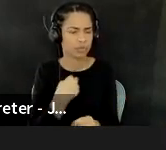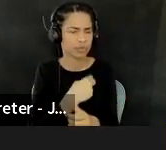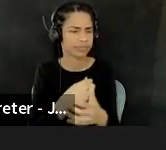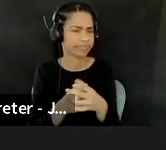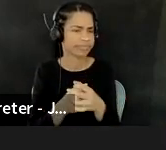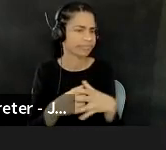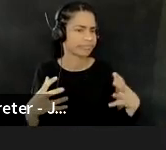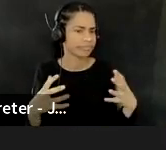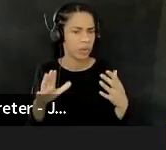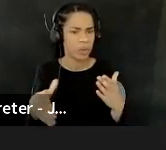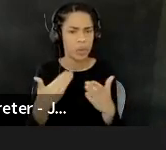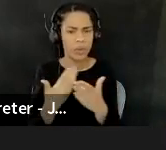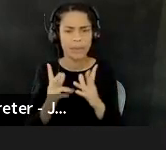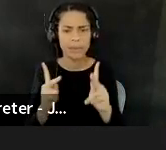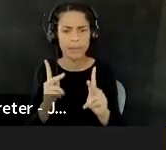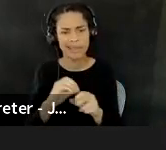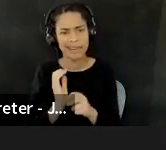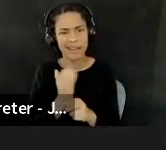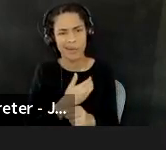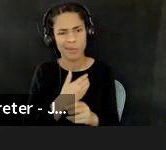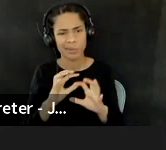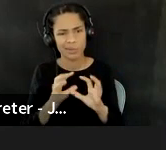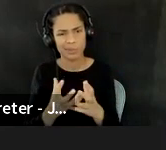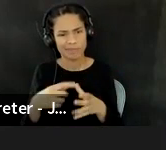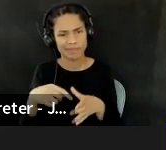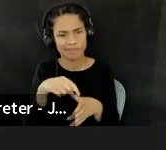in our circles and that, um, that ticks everybody.